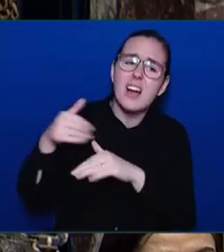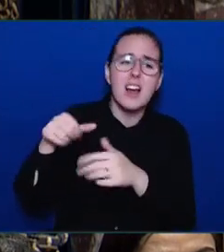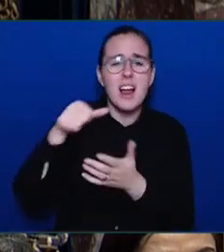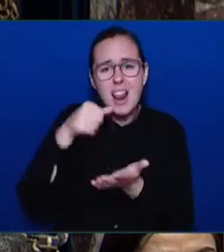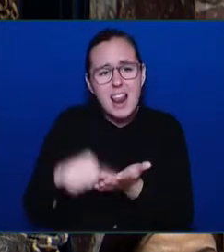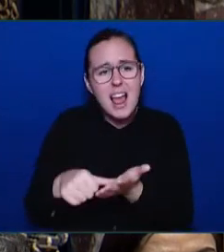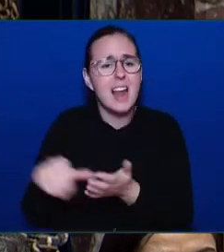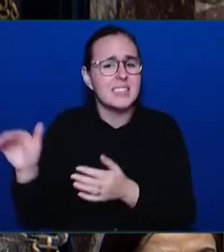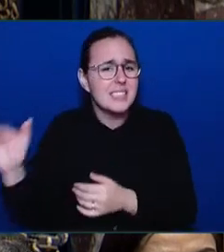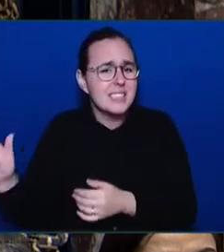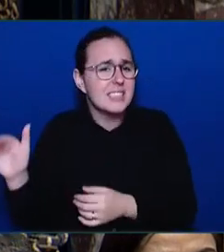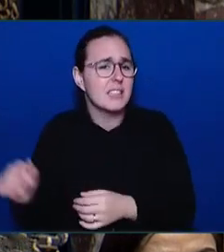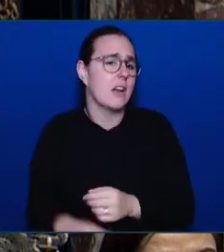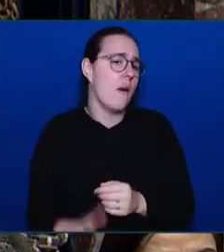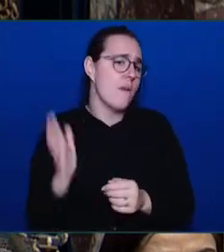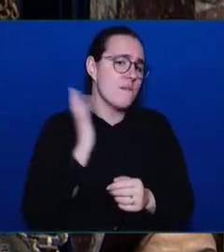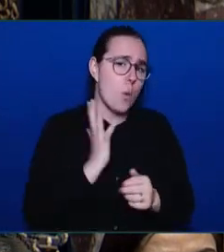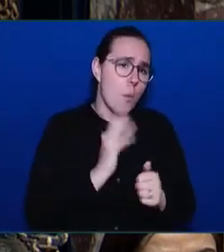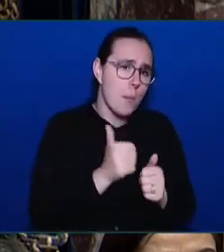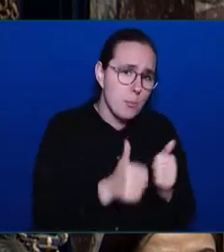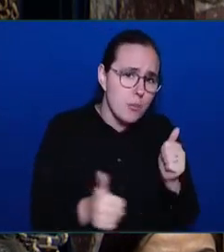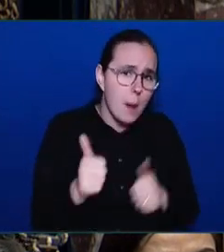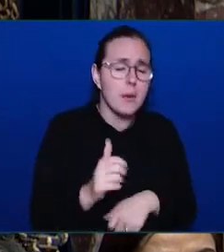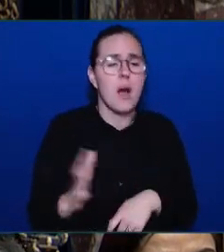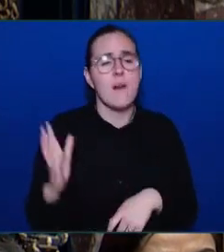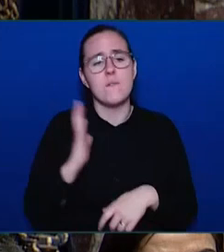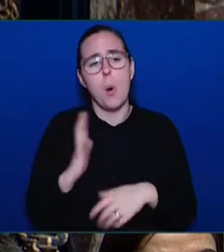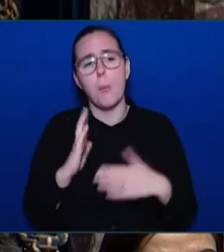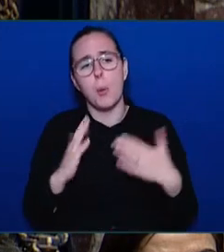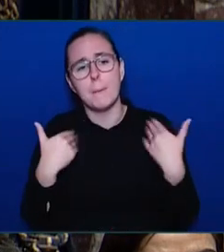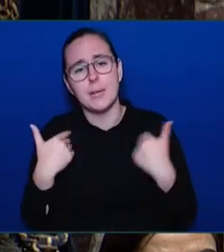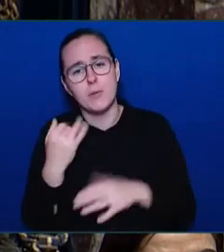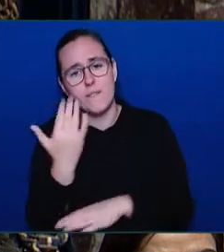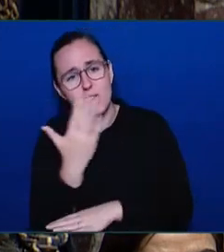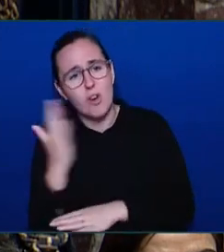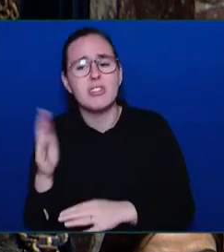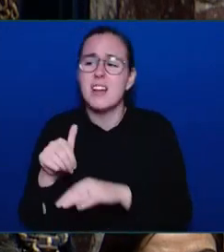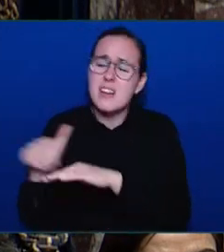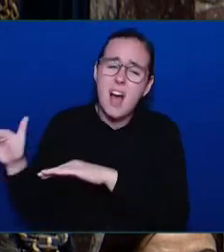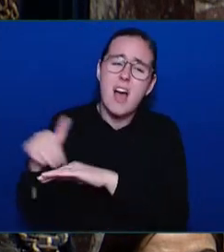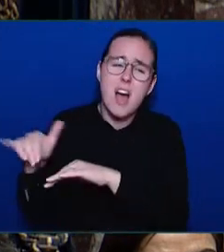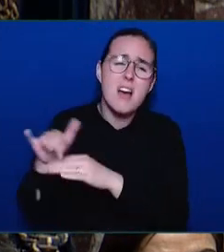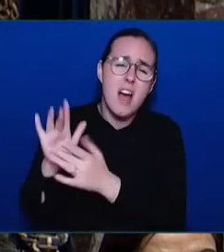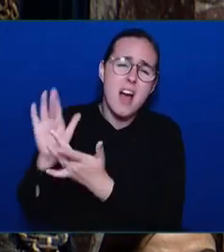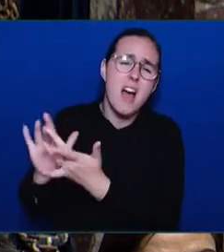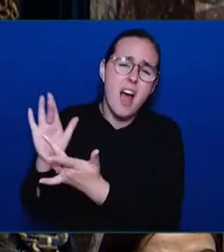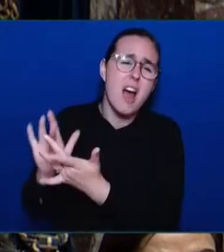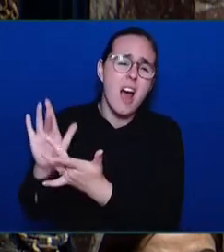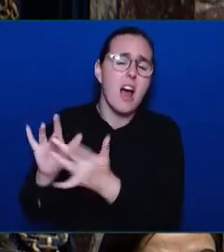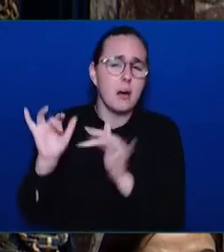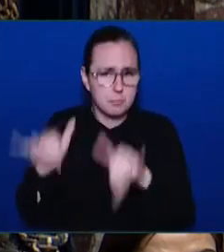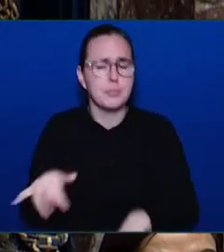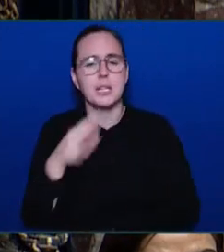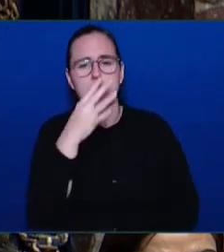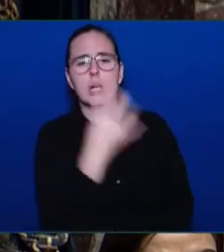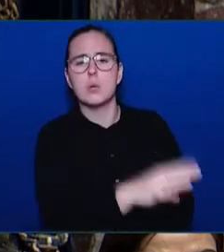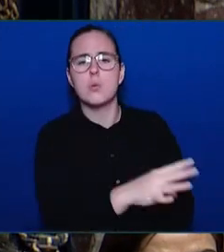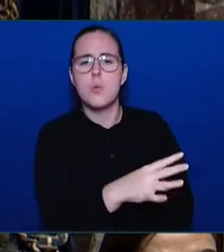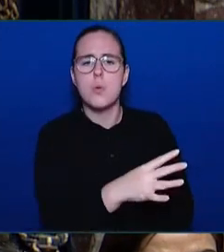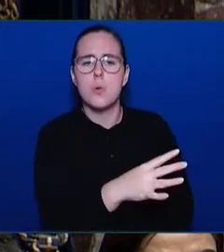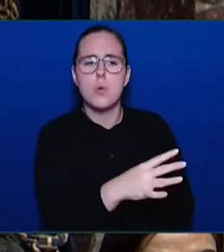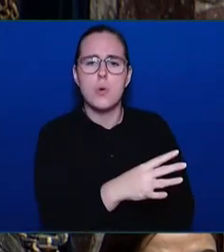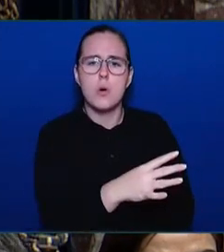seeking to meet in a good way at the fire to discuss the sacred responsibility that their ancestors left for them. Mr. Speaker,